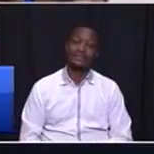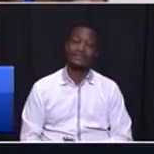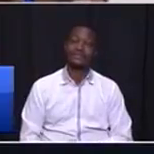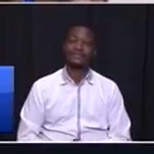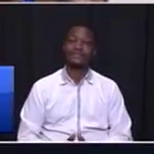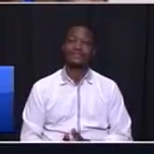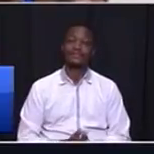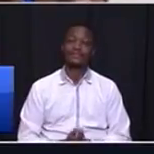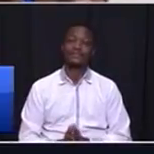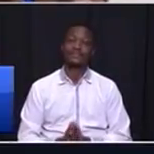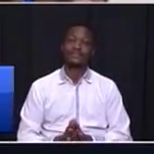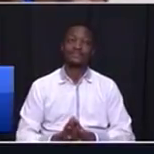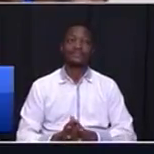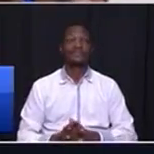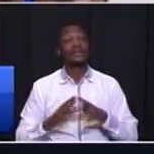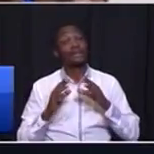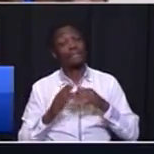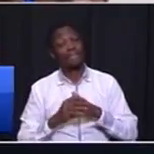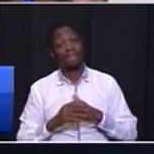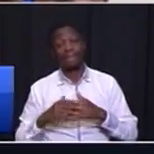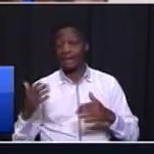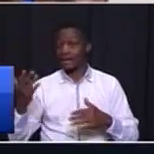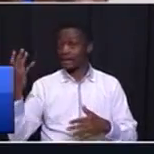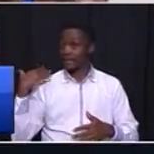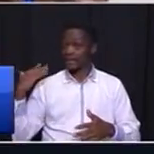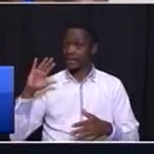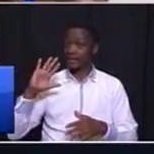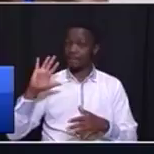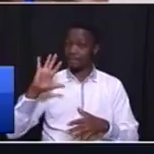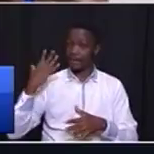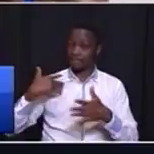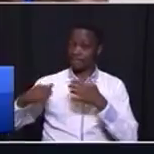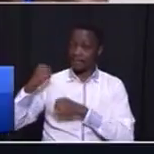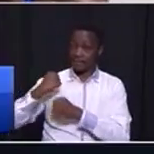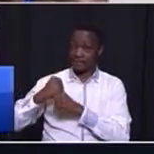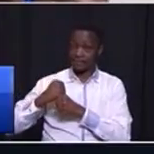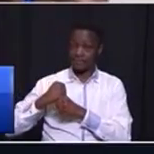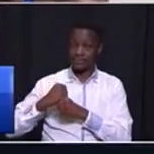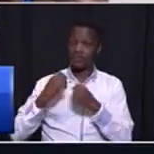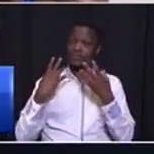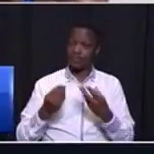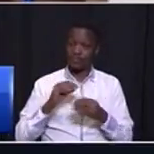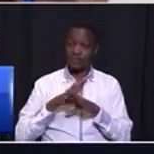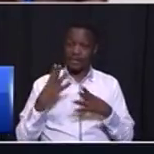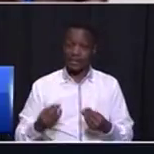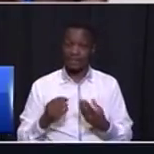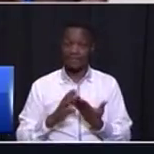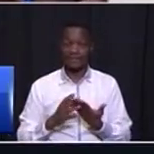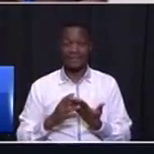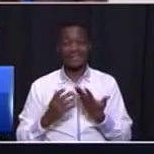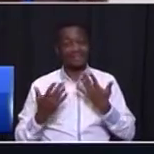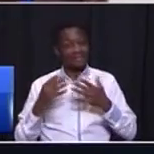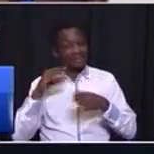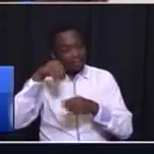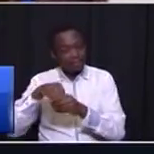honorable members we in the past five years some of you don't know this we have imposed stringent